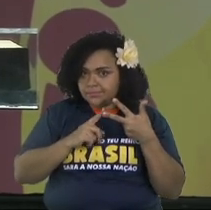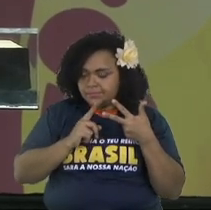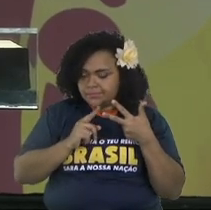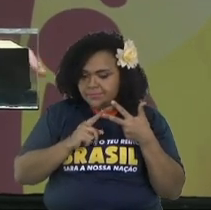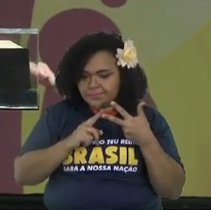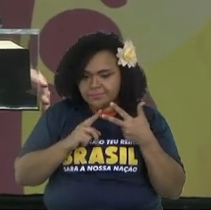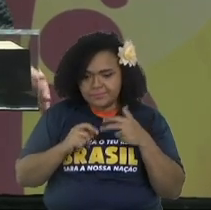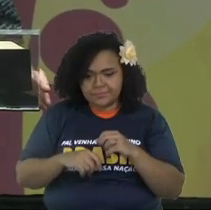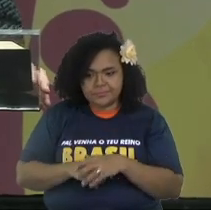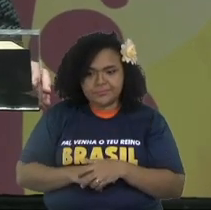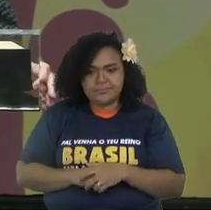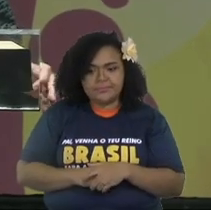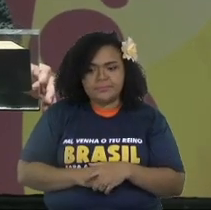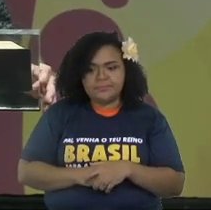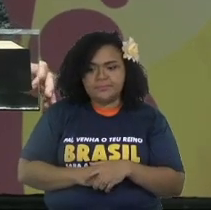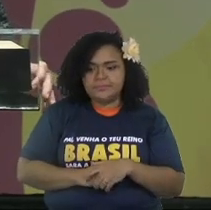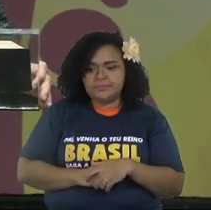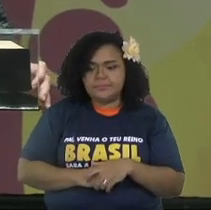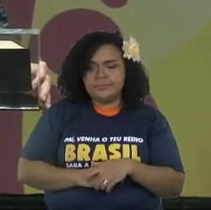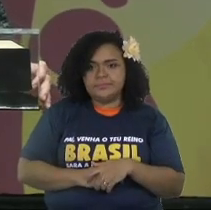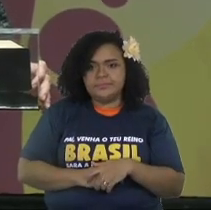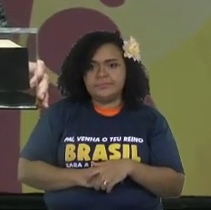condition number 3 3